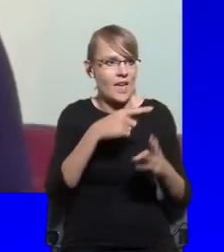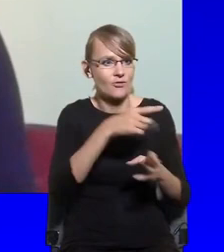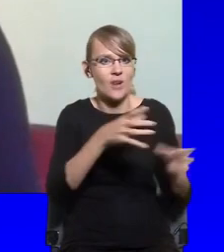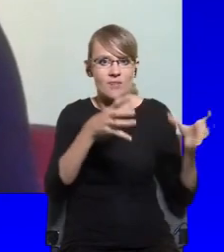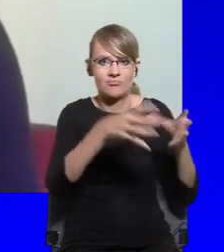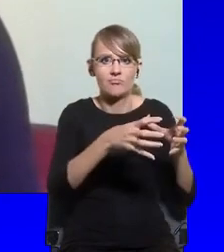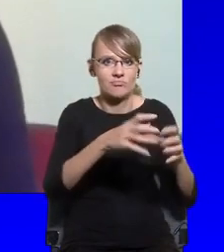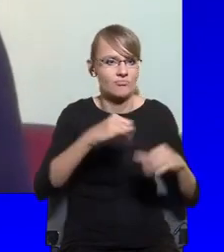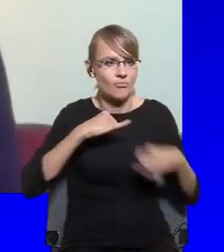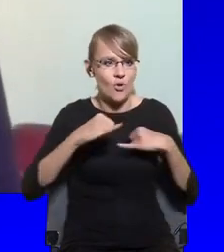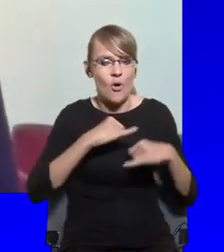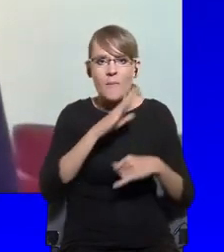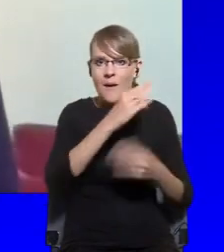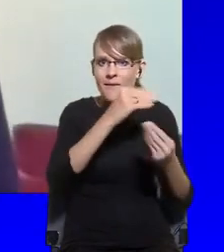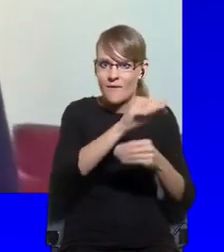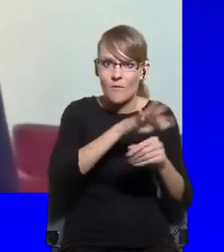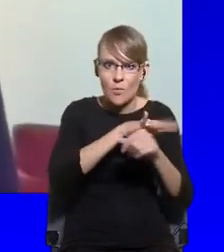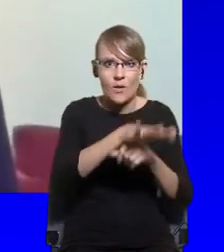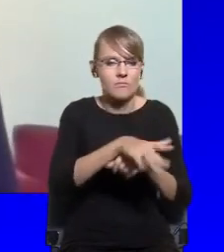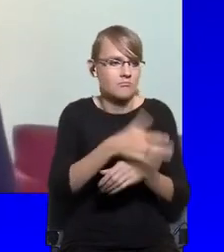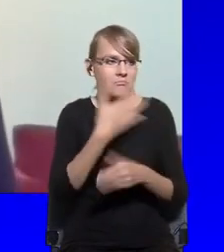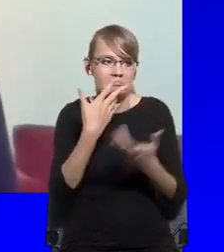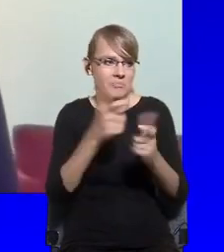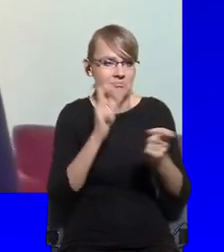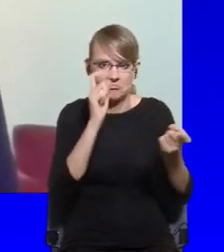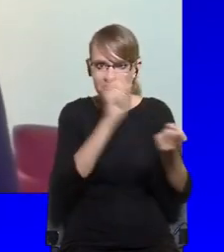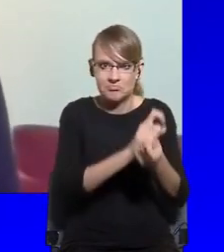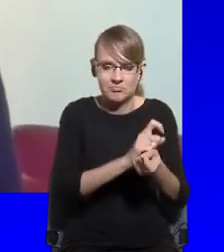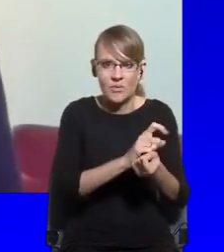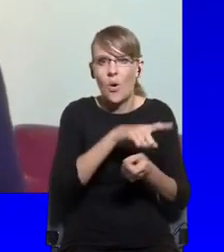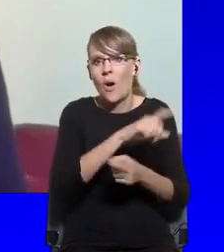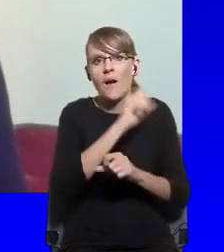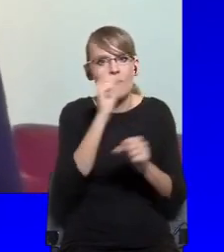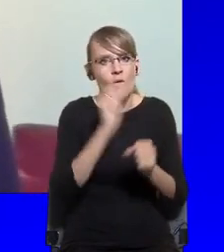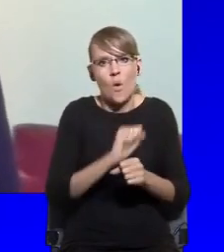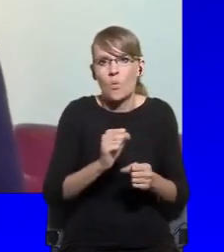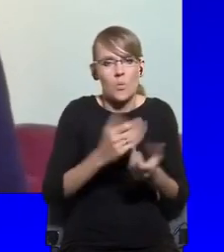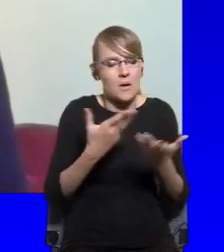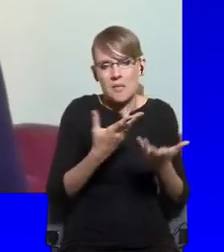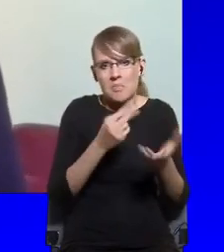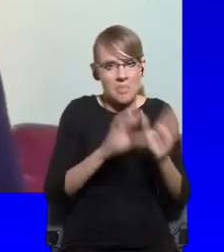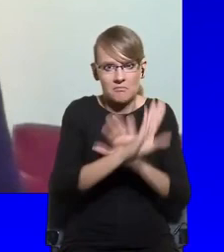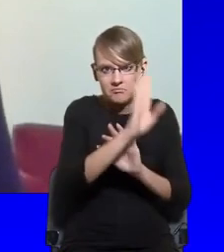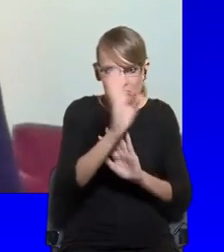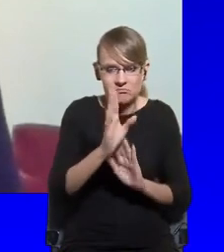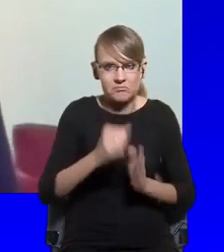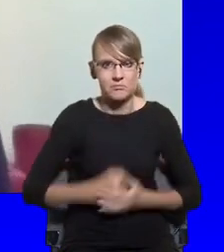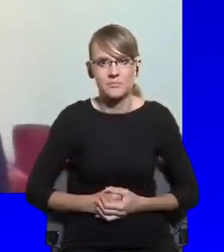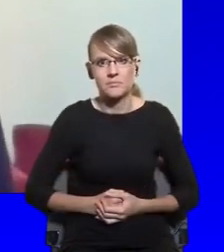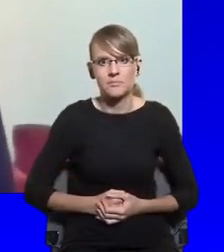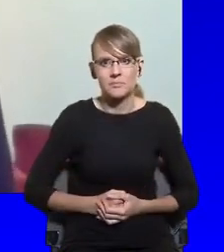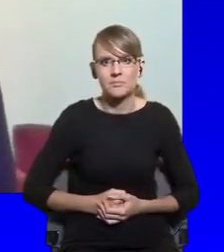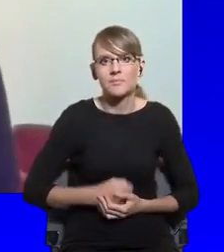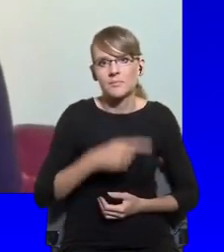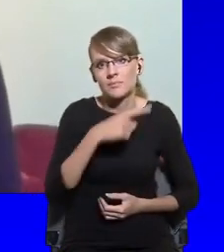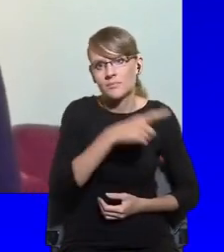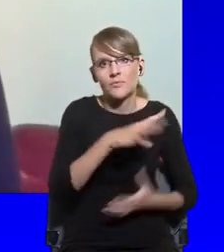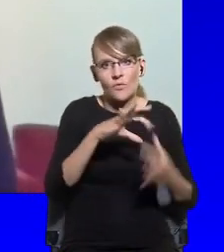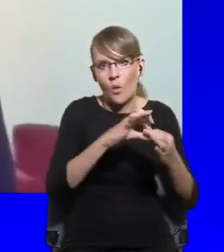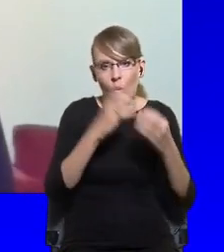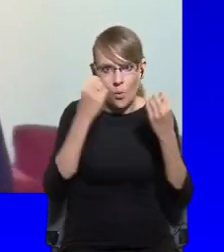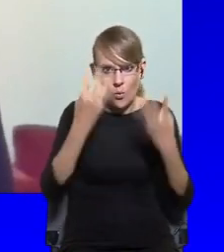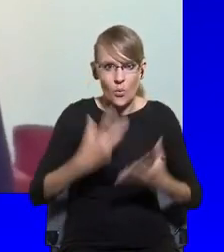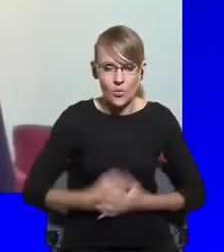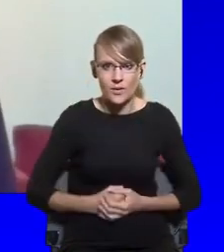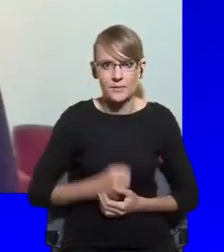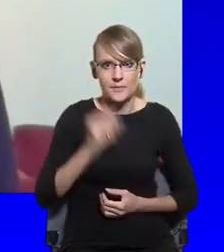and don't even enter the picture, as long as the picture is mainly about cultural war. That was the first set of